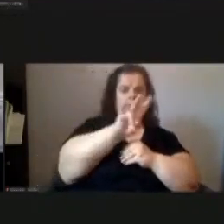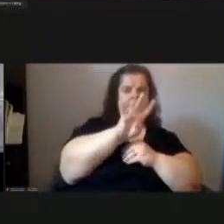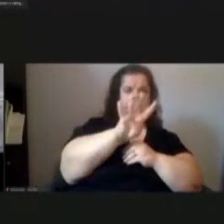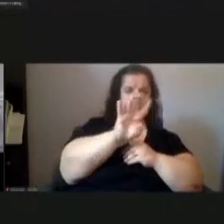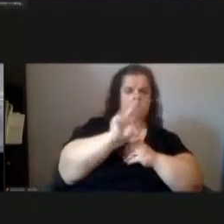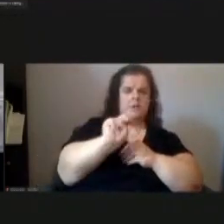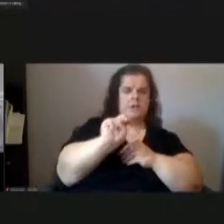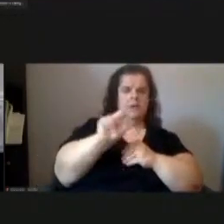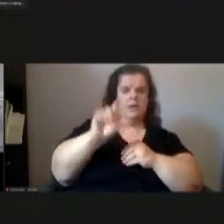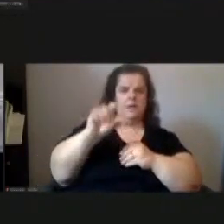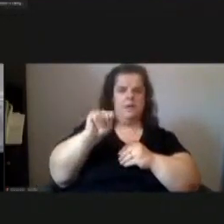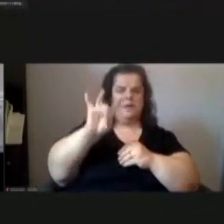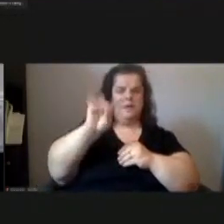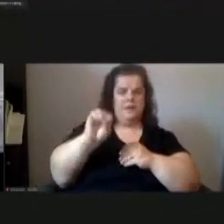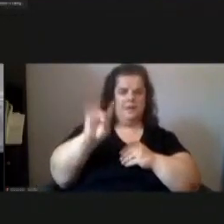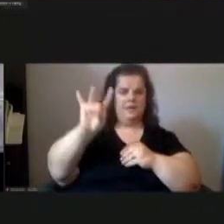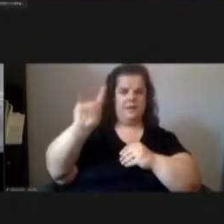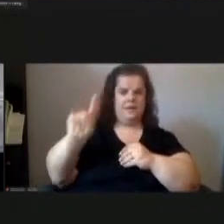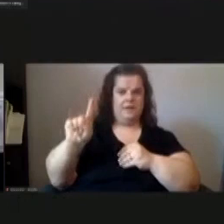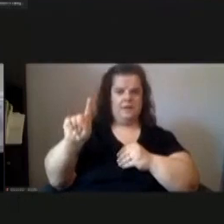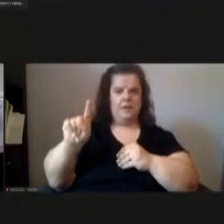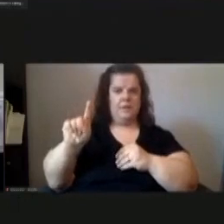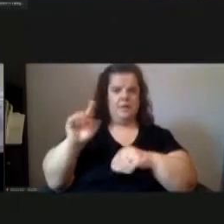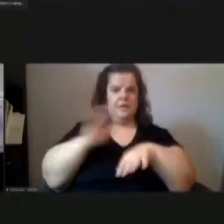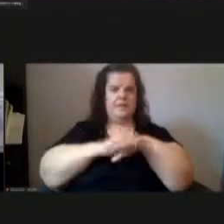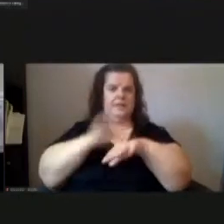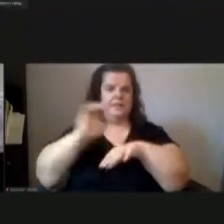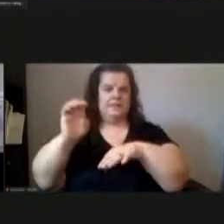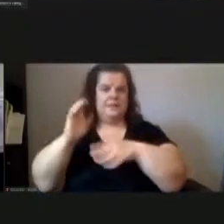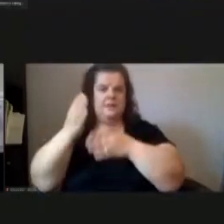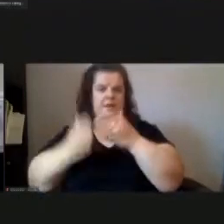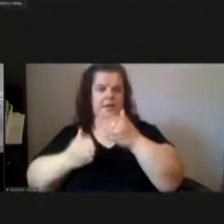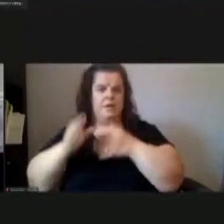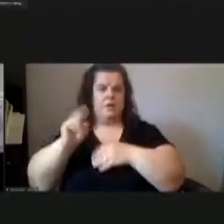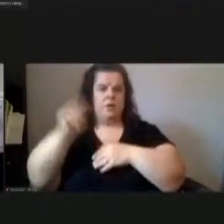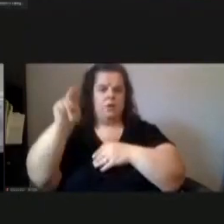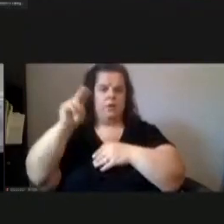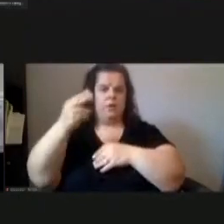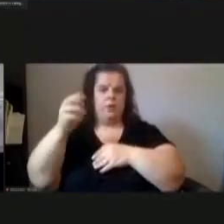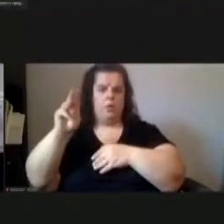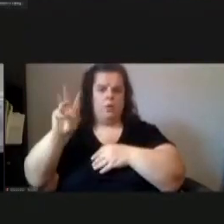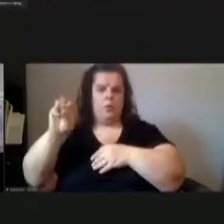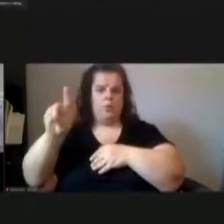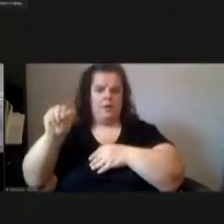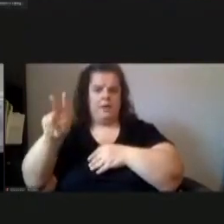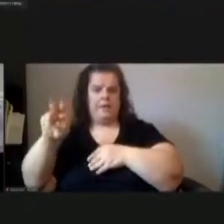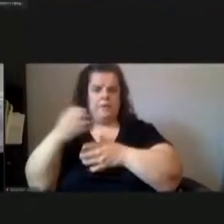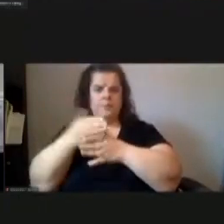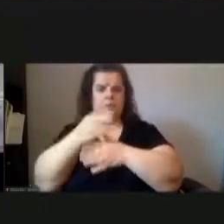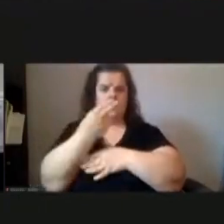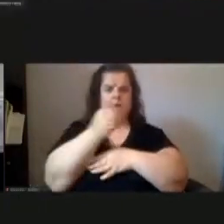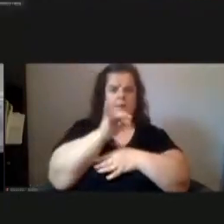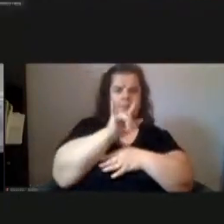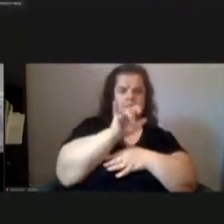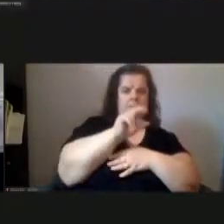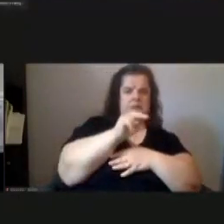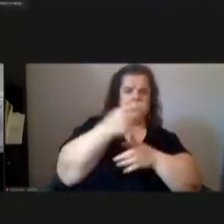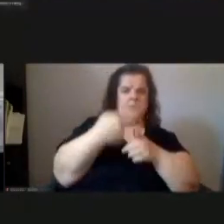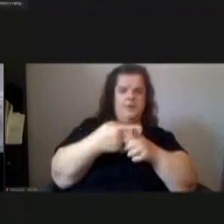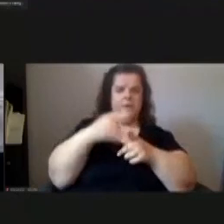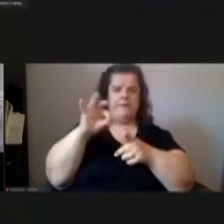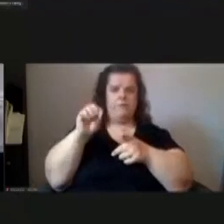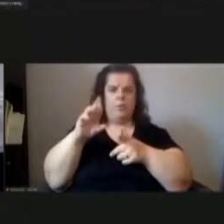lots 80 and 81 located on the east side of north homewood avenue between hamilton avenue and formosa way